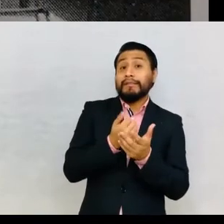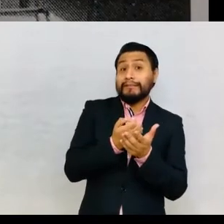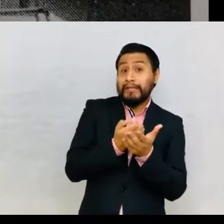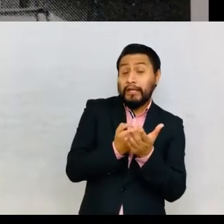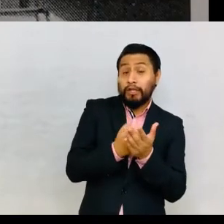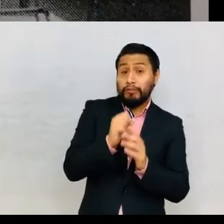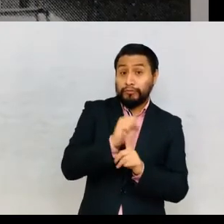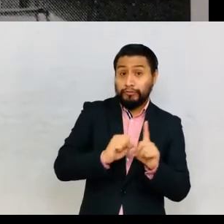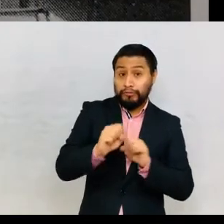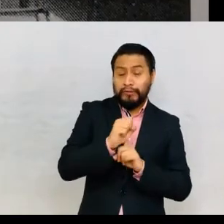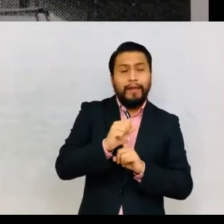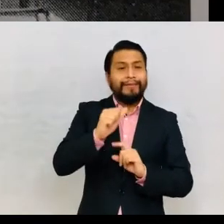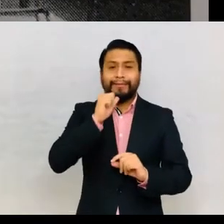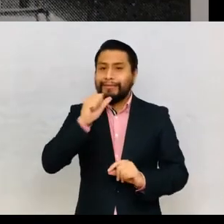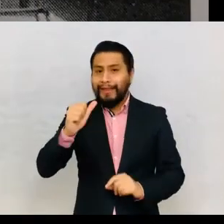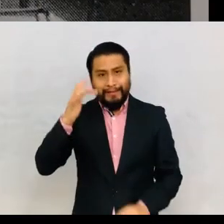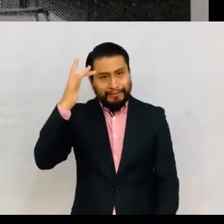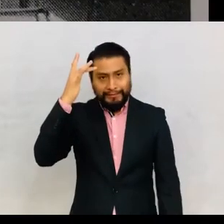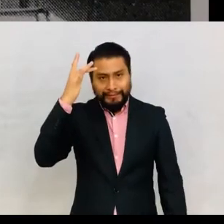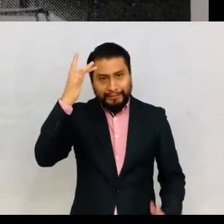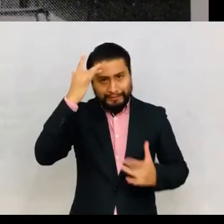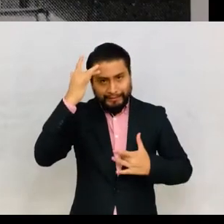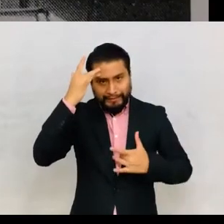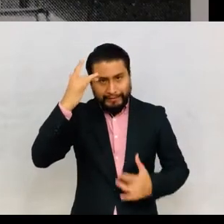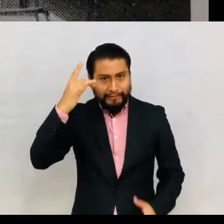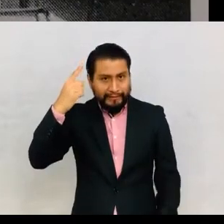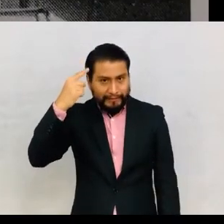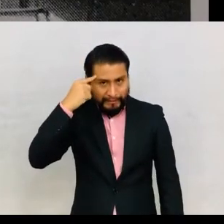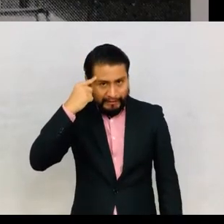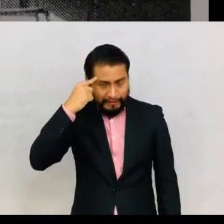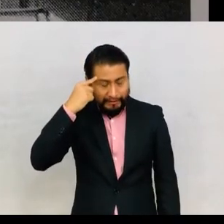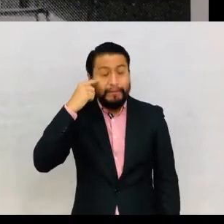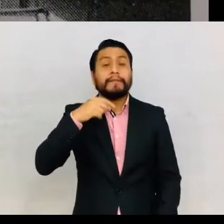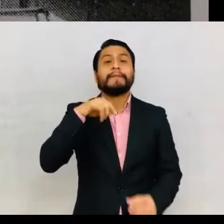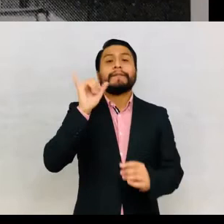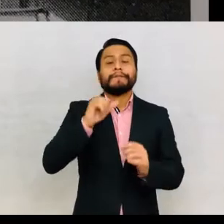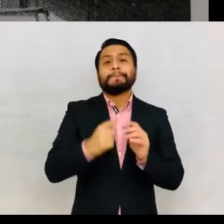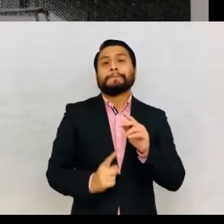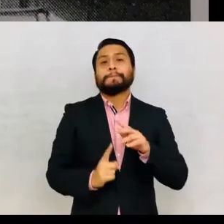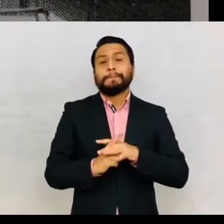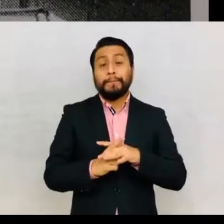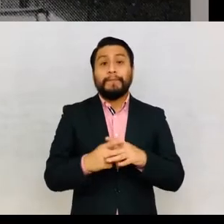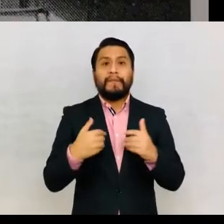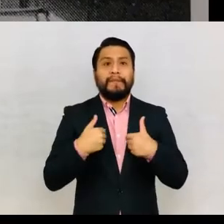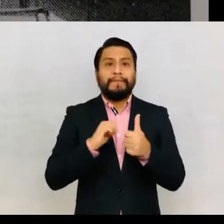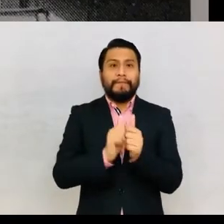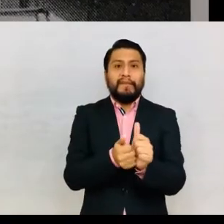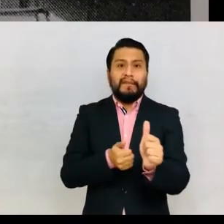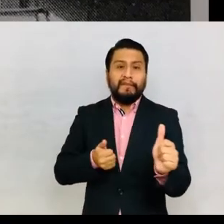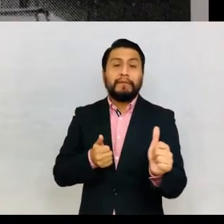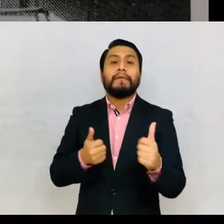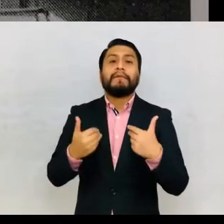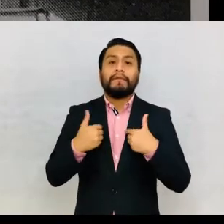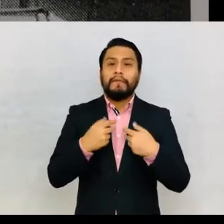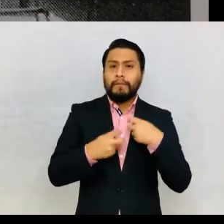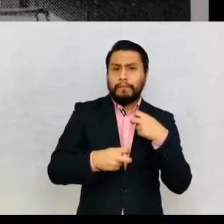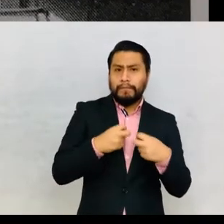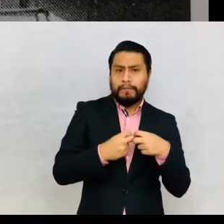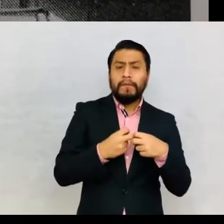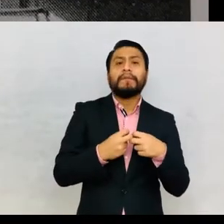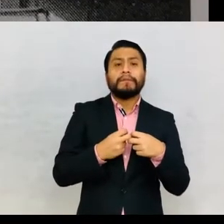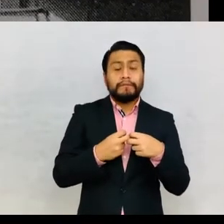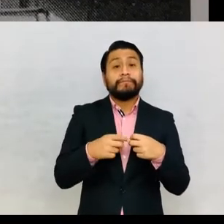and not mental disability, the temporal hierarchy implied by the term backwardness was perpetuated. They